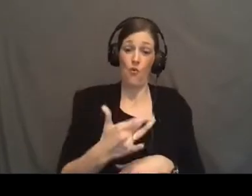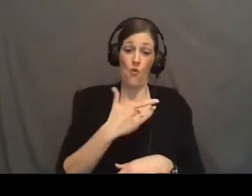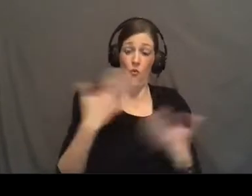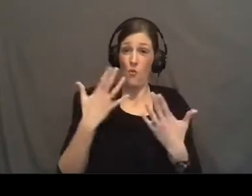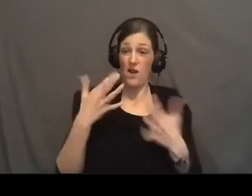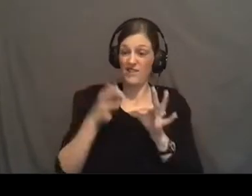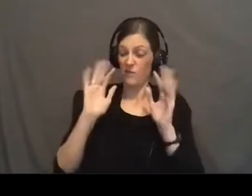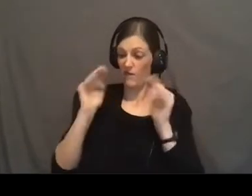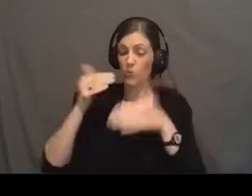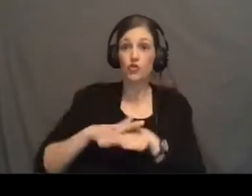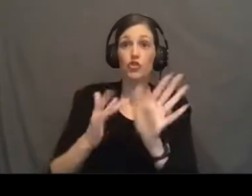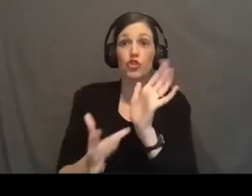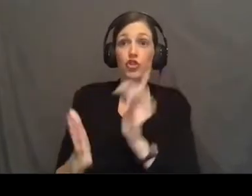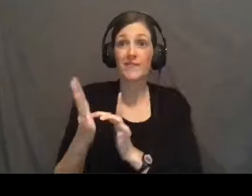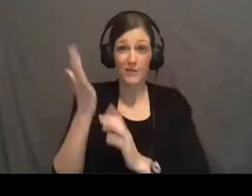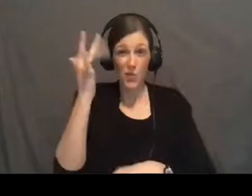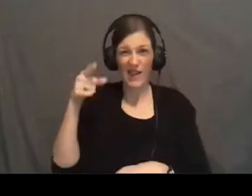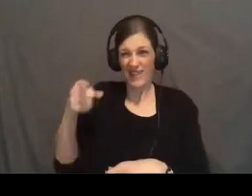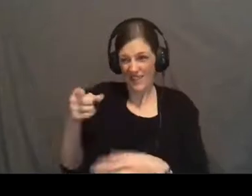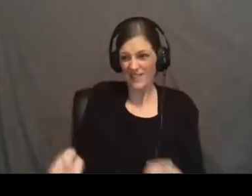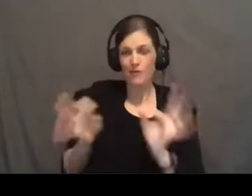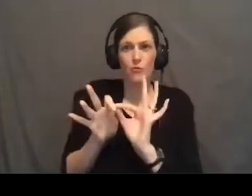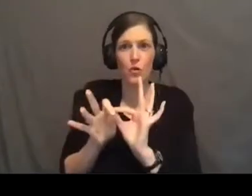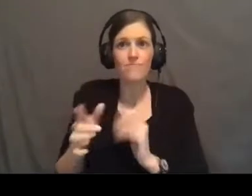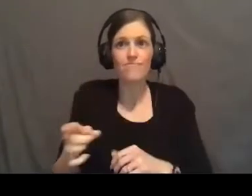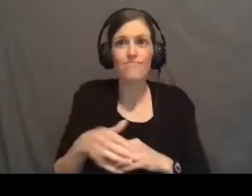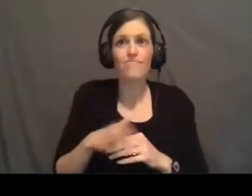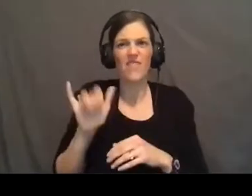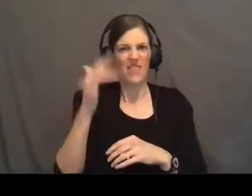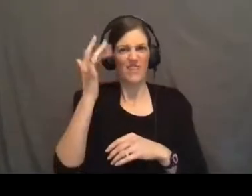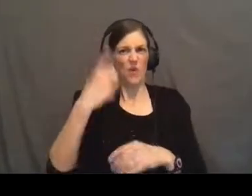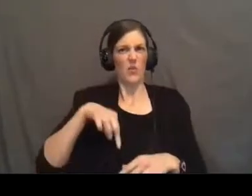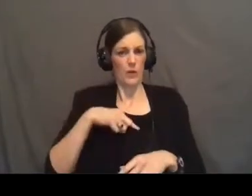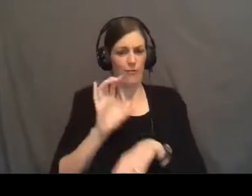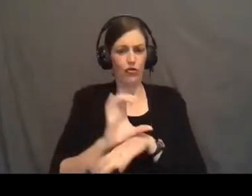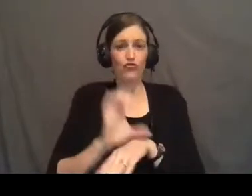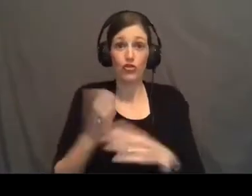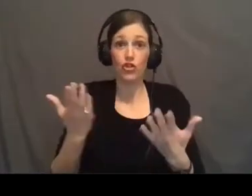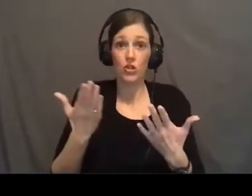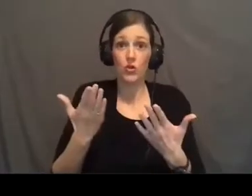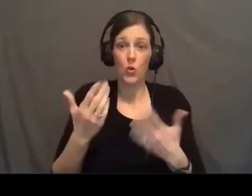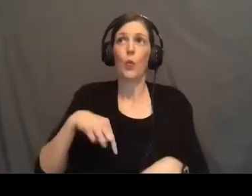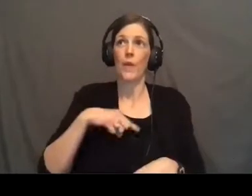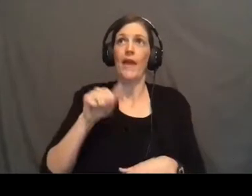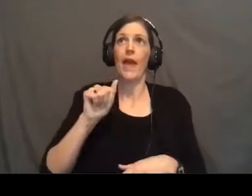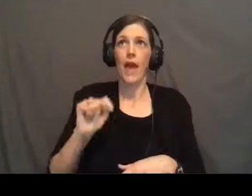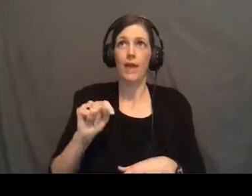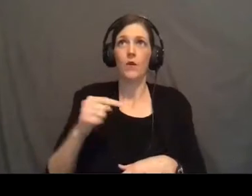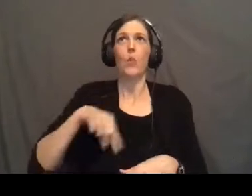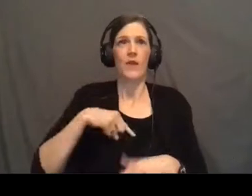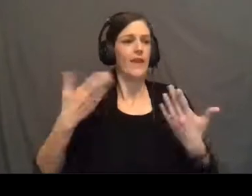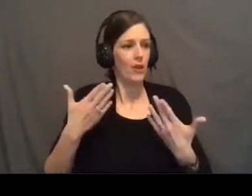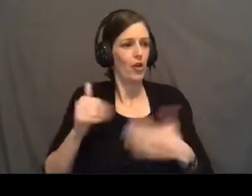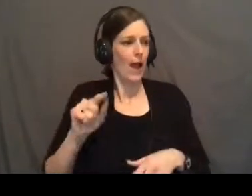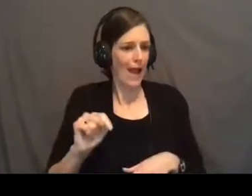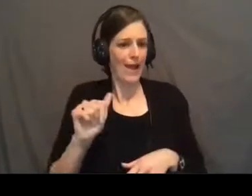simply about Jesus, because he's the one that matters. And that's why we at a church here, we at a church, we here at Austin